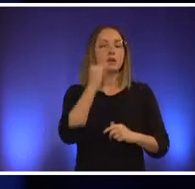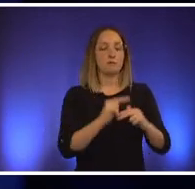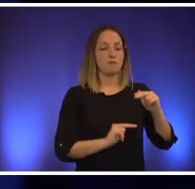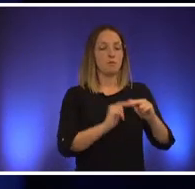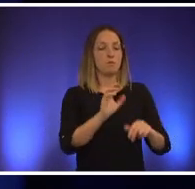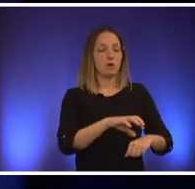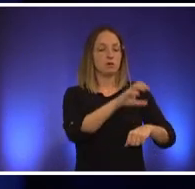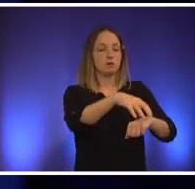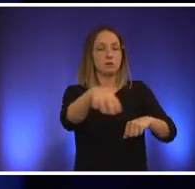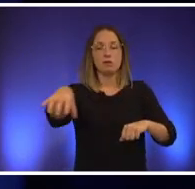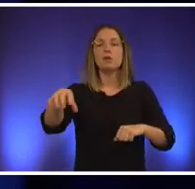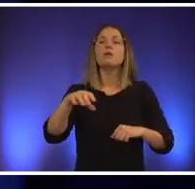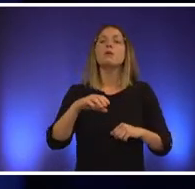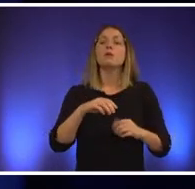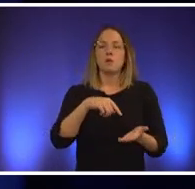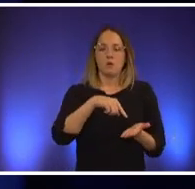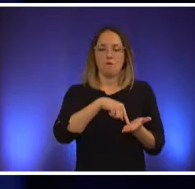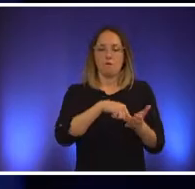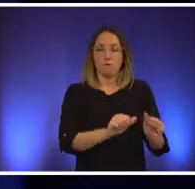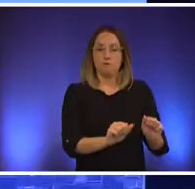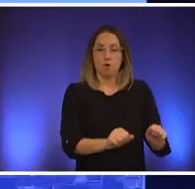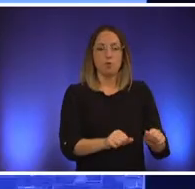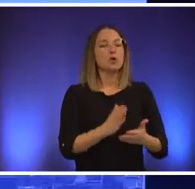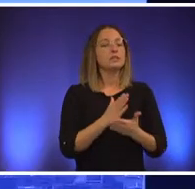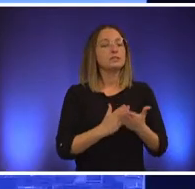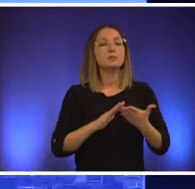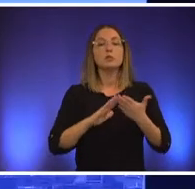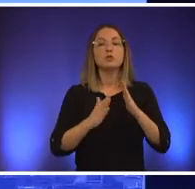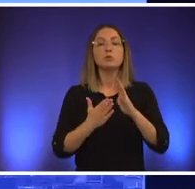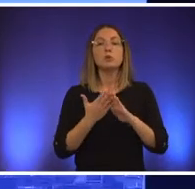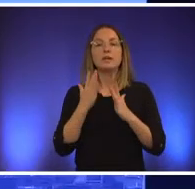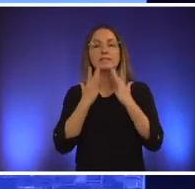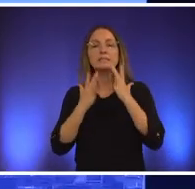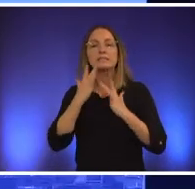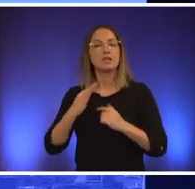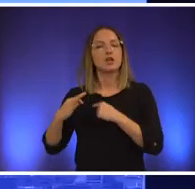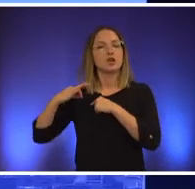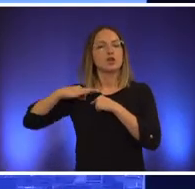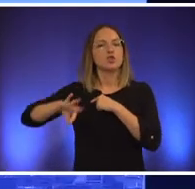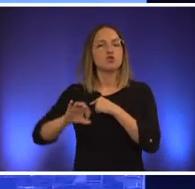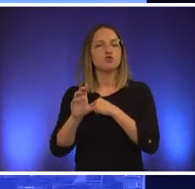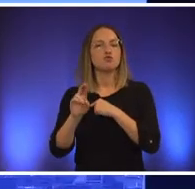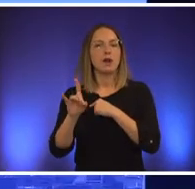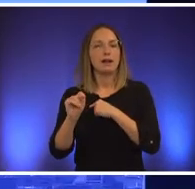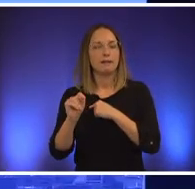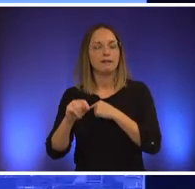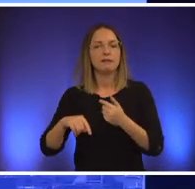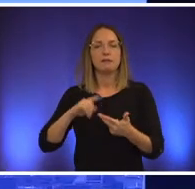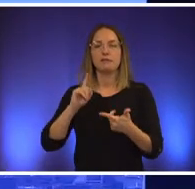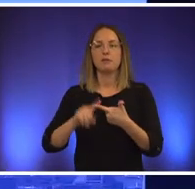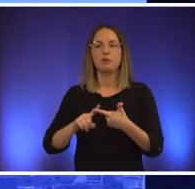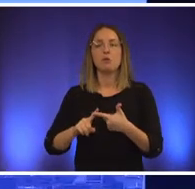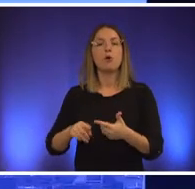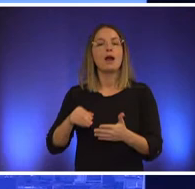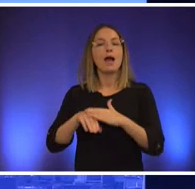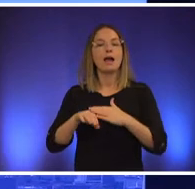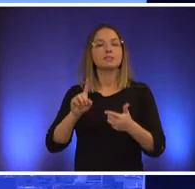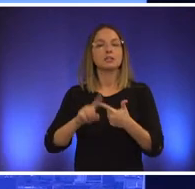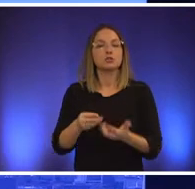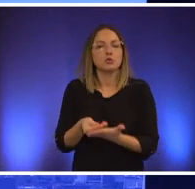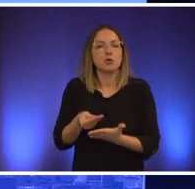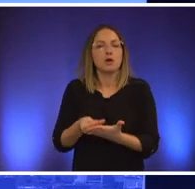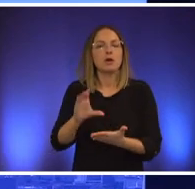communities don't have the access to credit they don't have the access to capital to take advantage